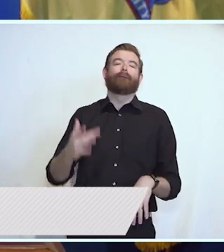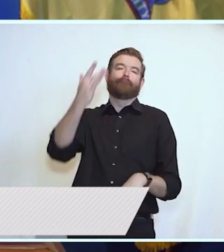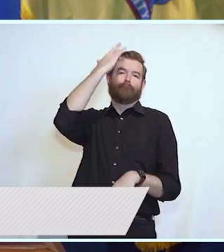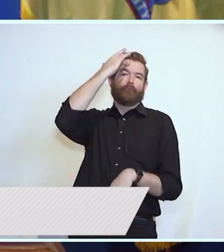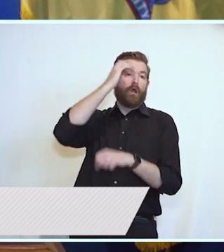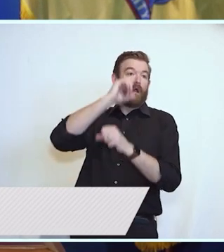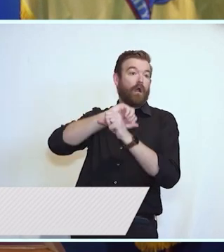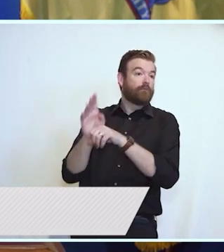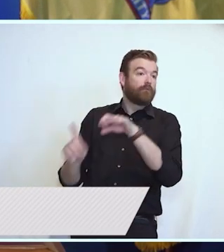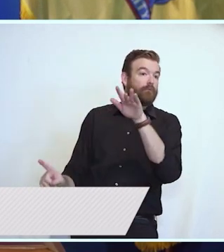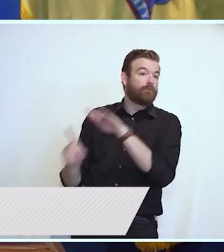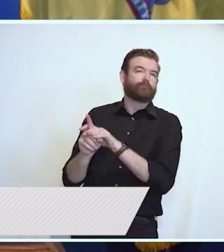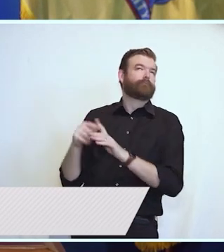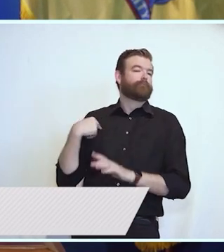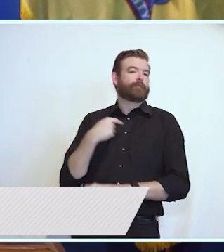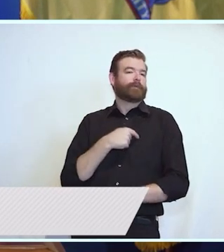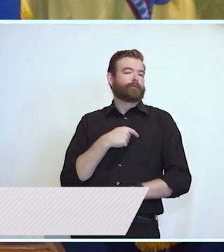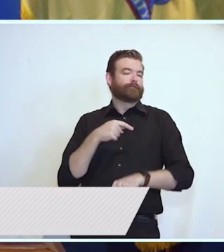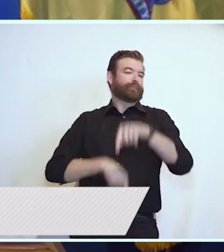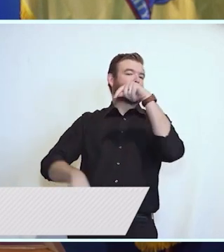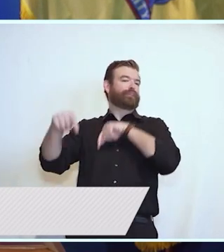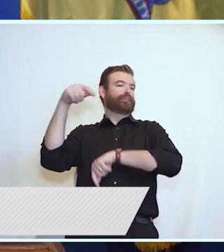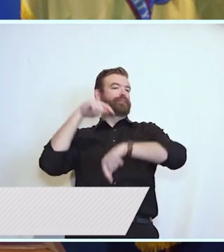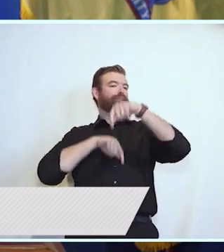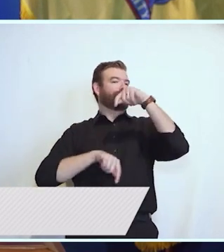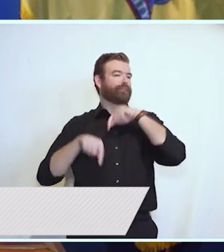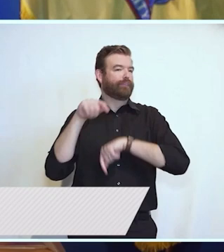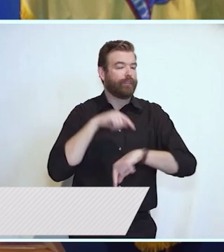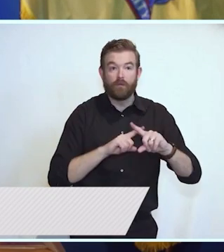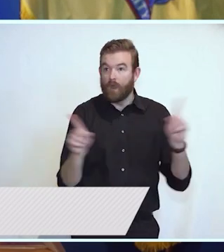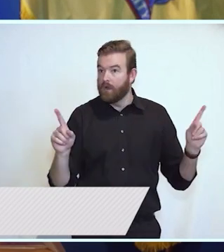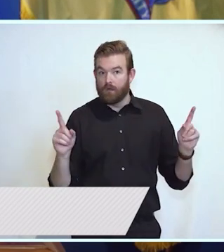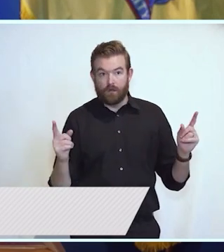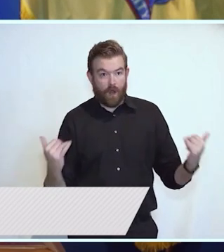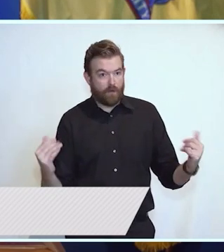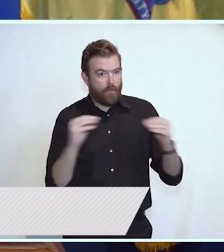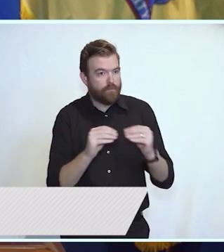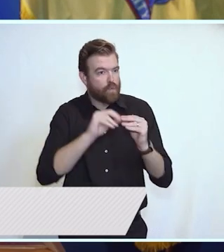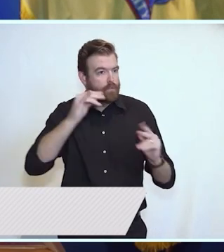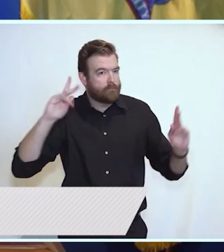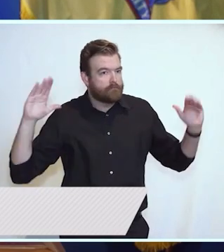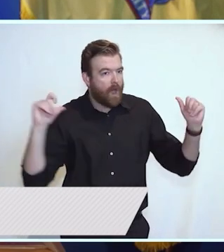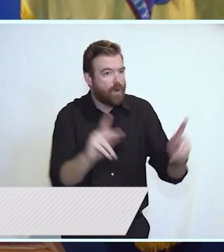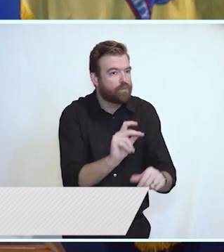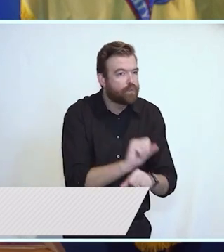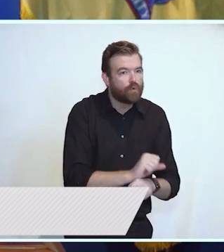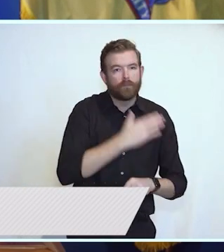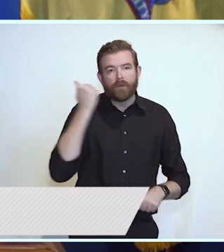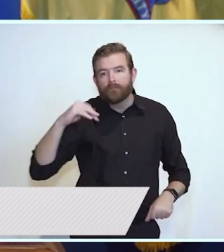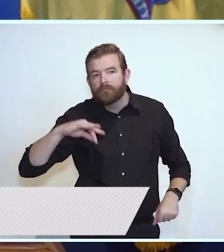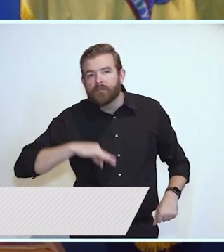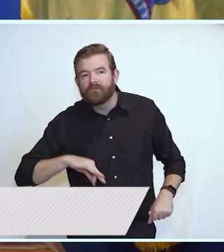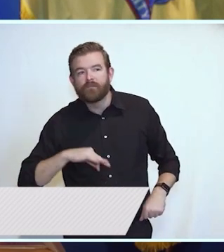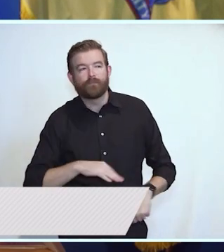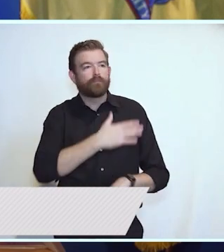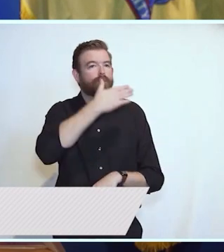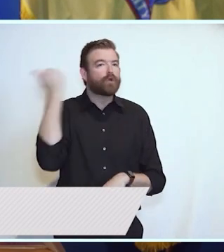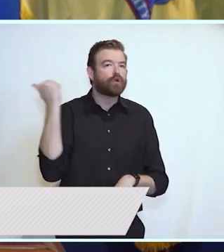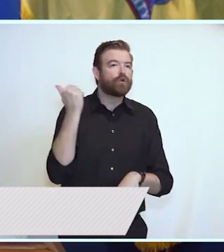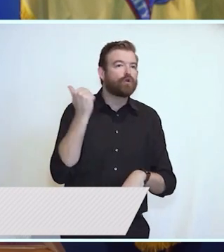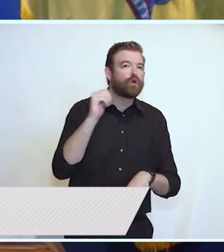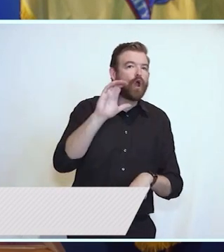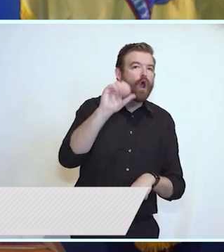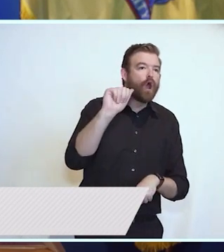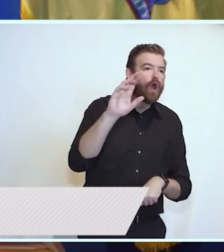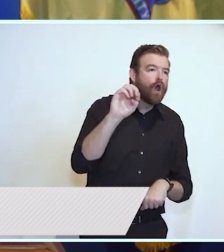getting back to work in jobs that pay better that have better benefits and that can lead them to a better career. Many of